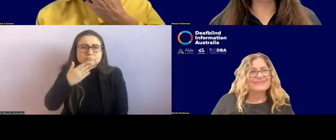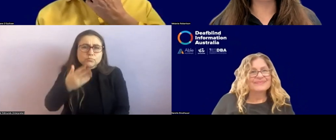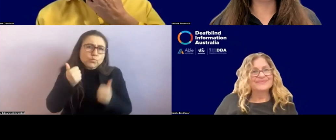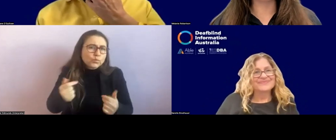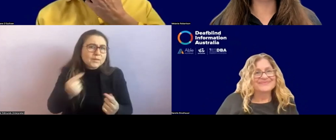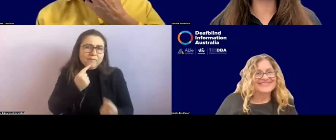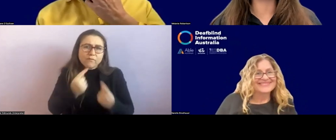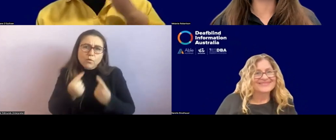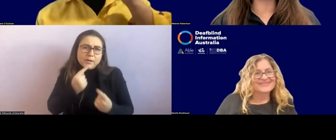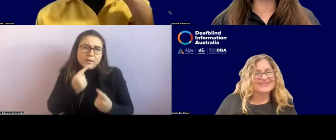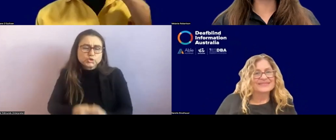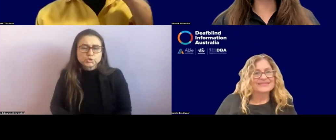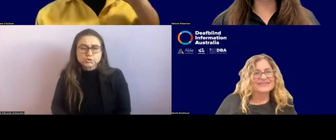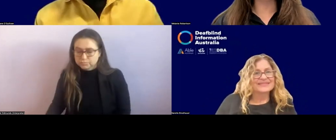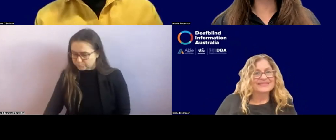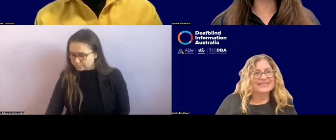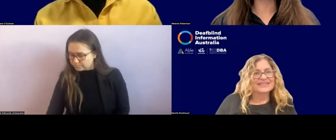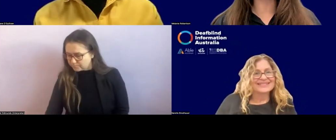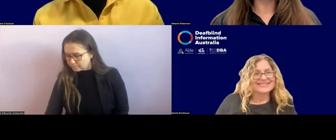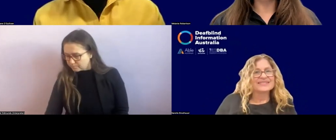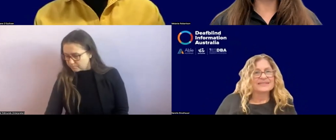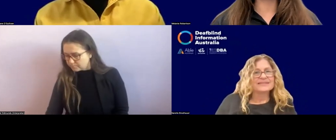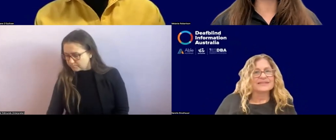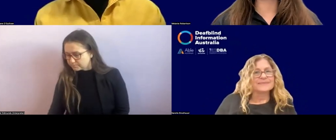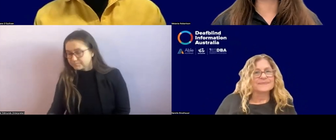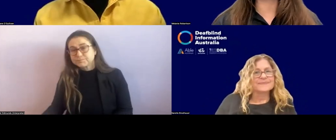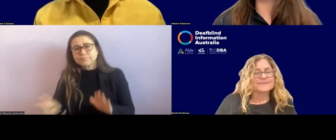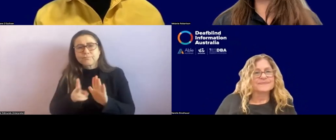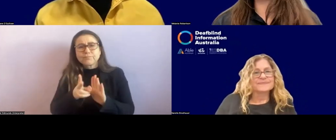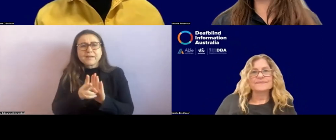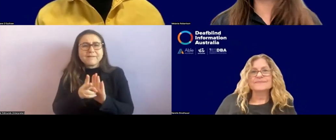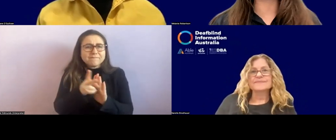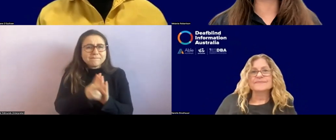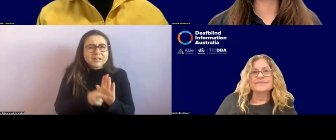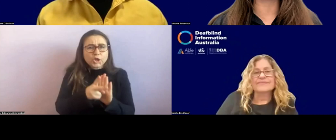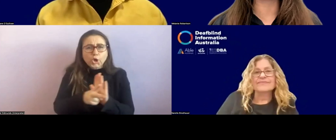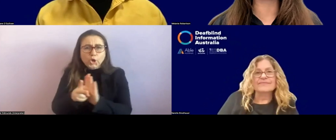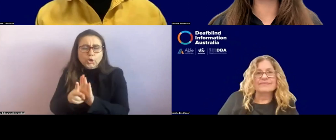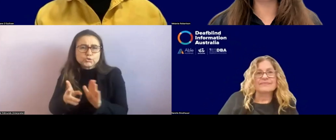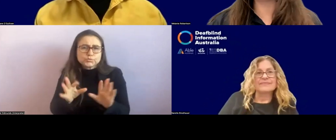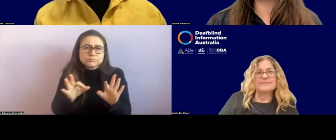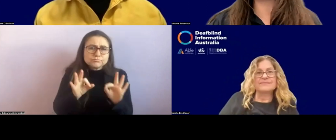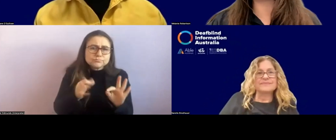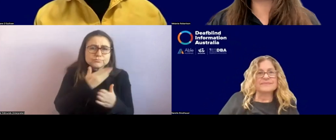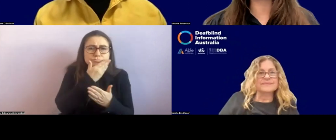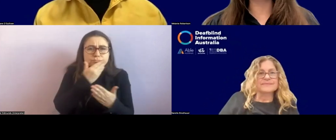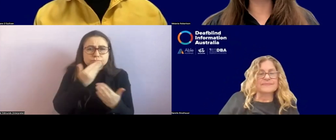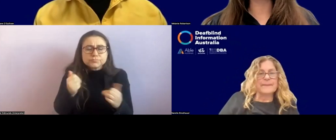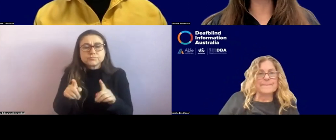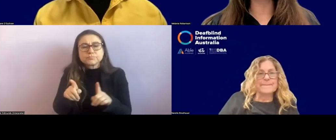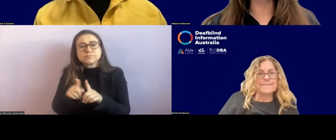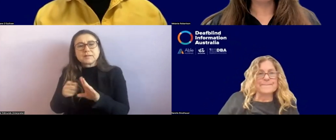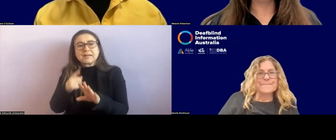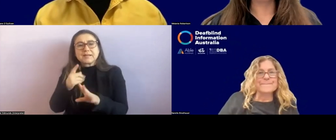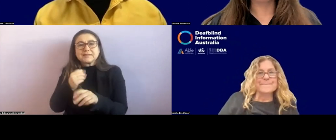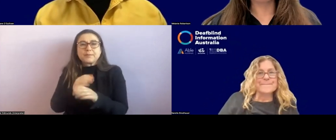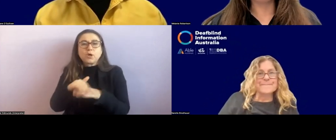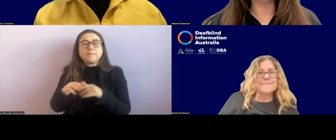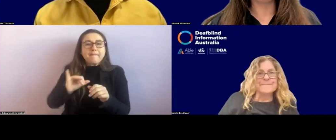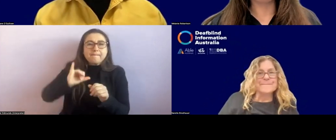beautiful to see the video examples and some lovely examples of best practice